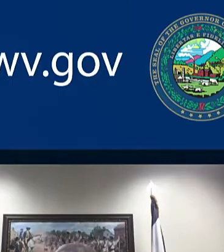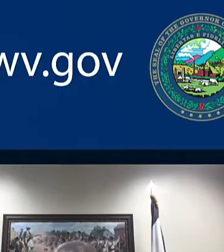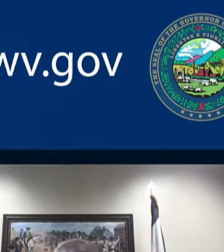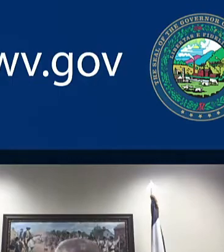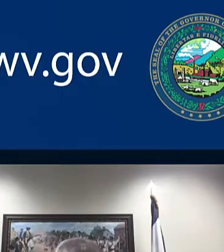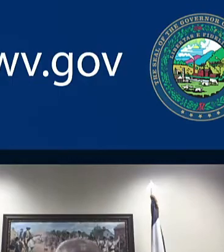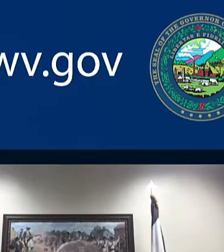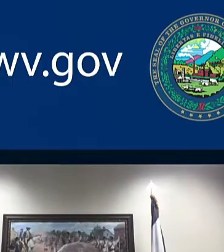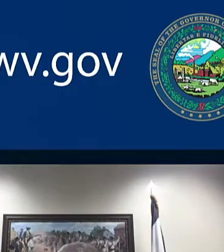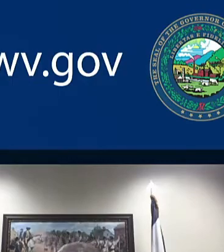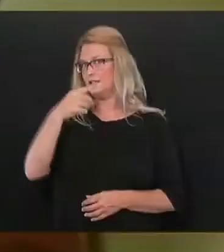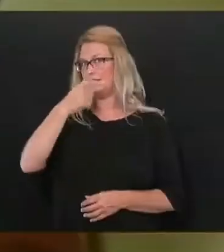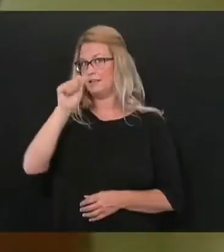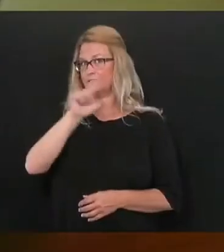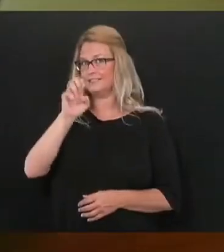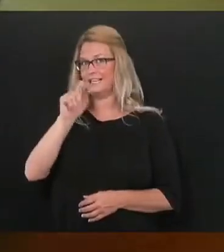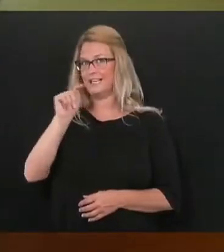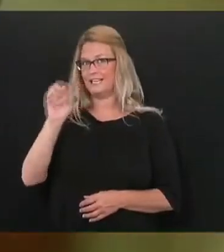Hi Governor